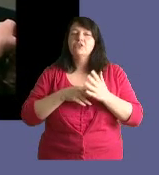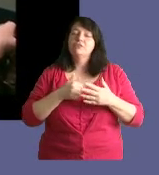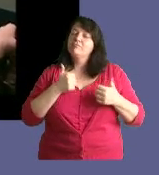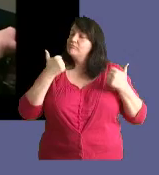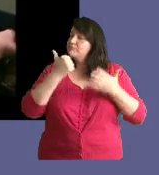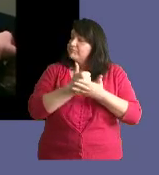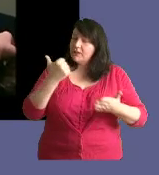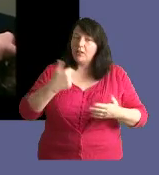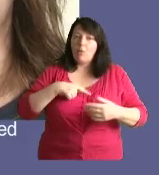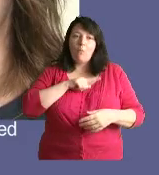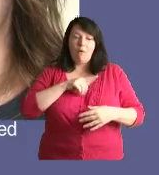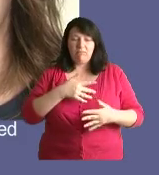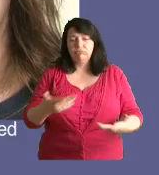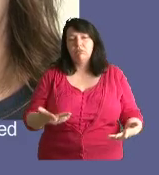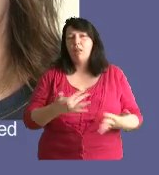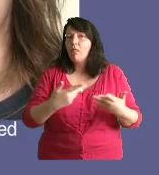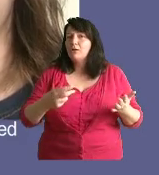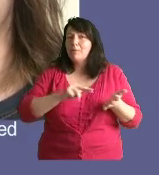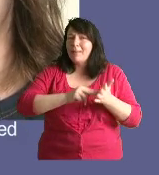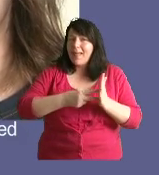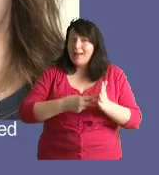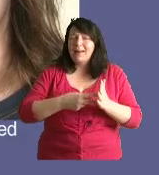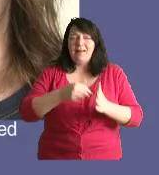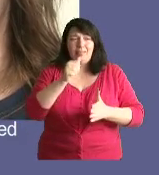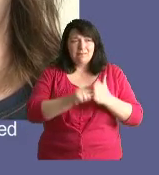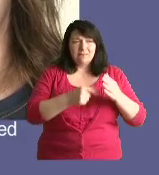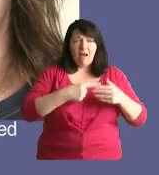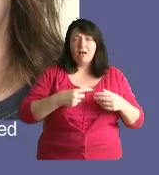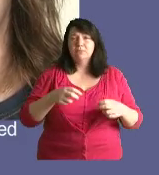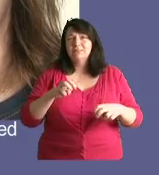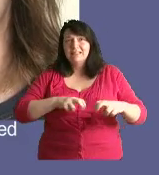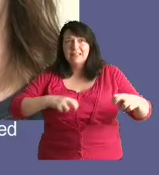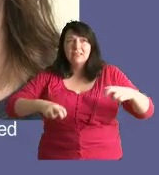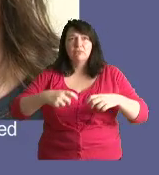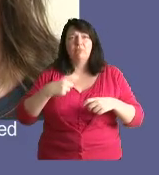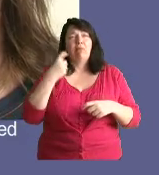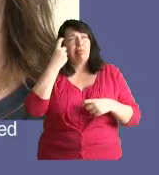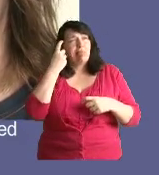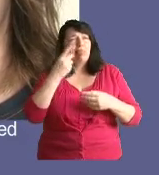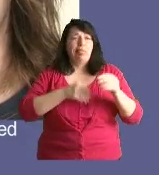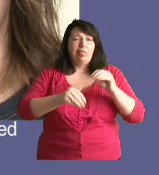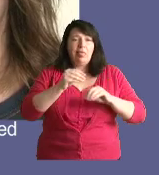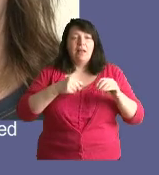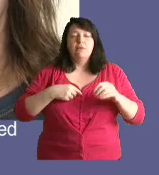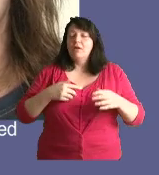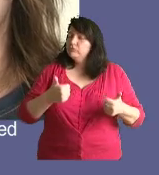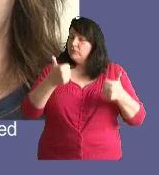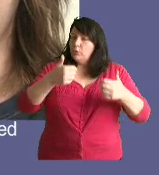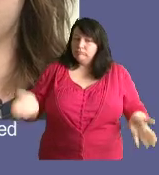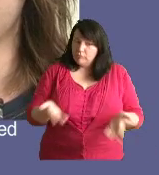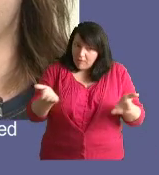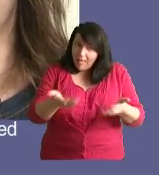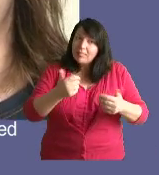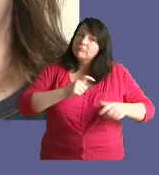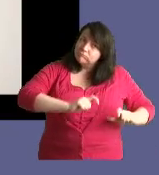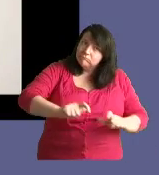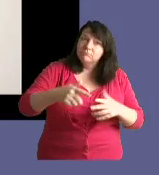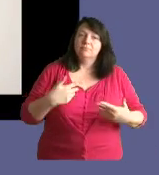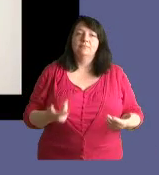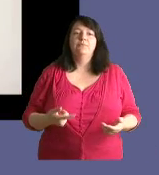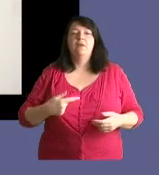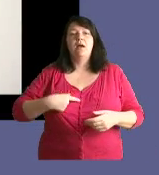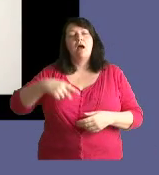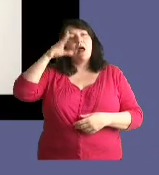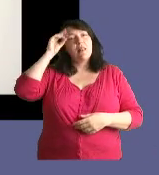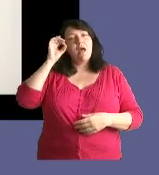everyone's morale up, especially at the beginning, because at the beginning of the project there was a lot of planning and a lot of sitting around working things out. She helped keep everyone's morale up and keep